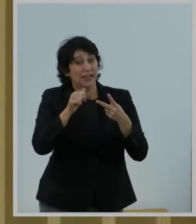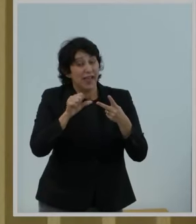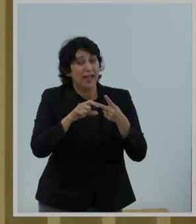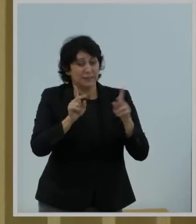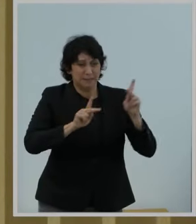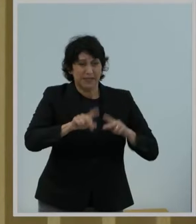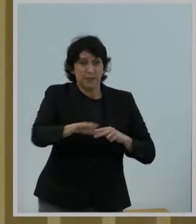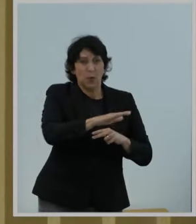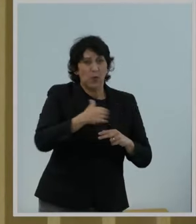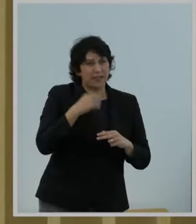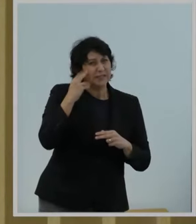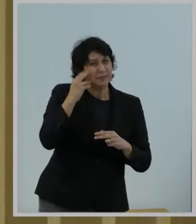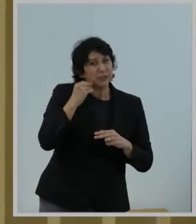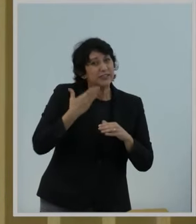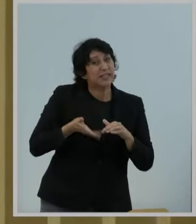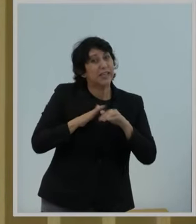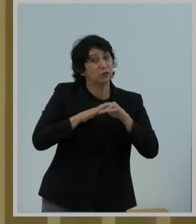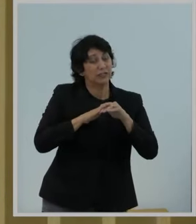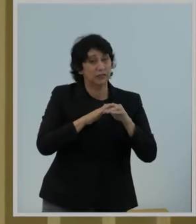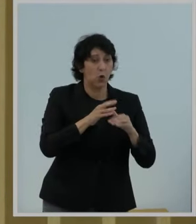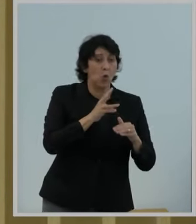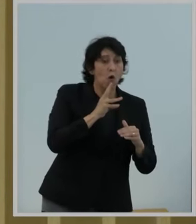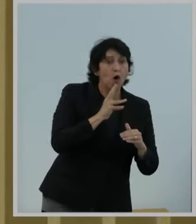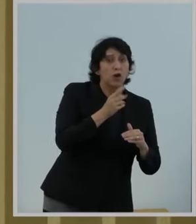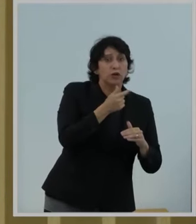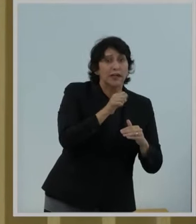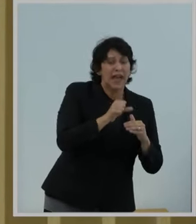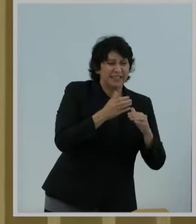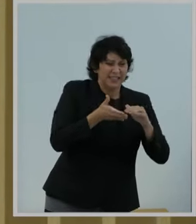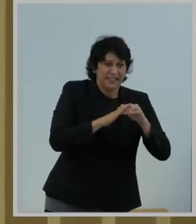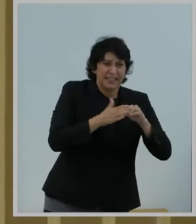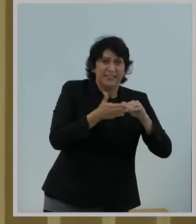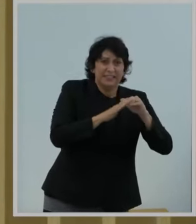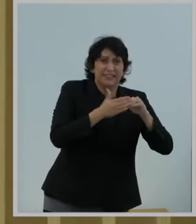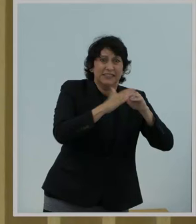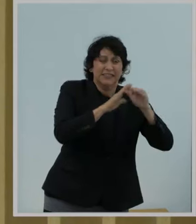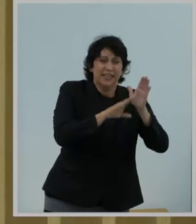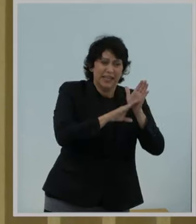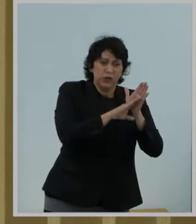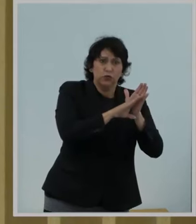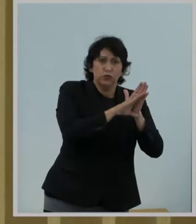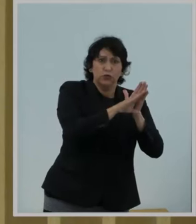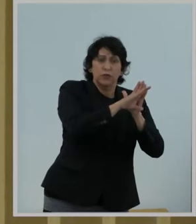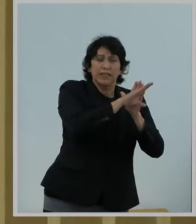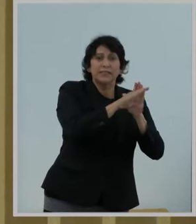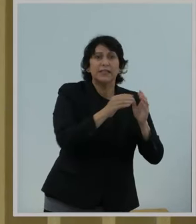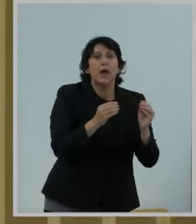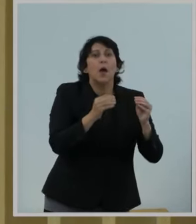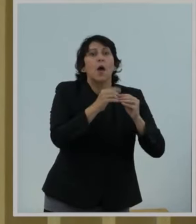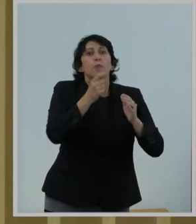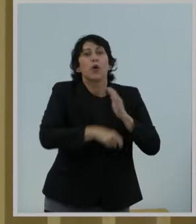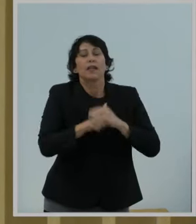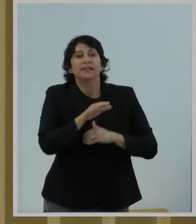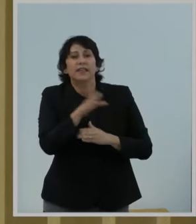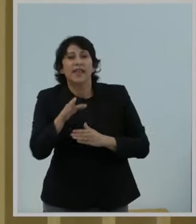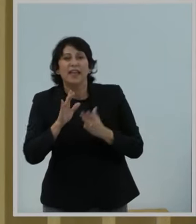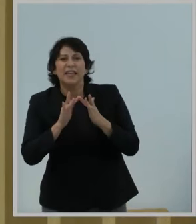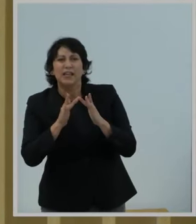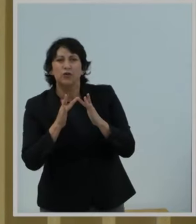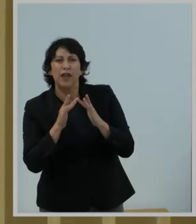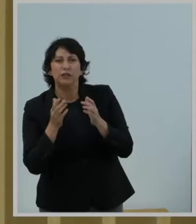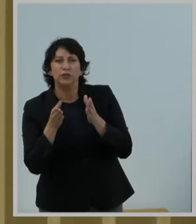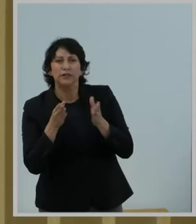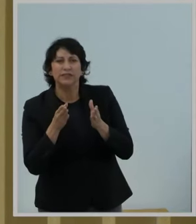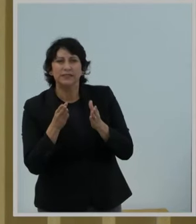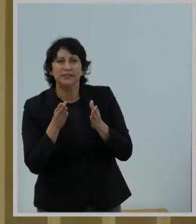have been increasing over two times faster than the prices for Internet services.